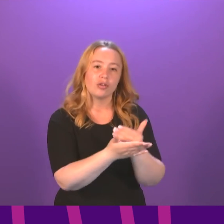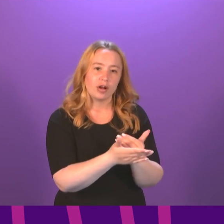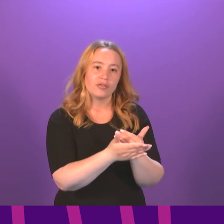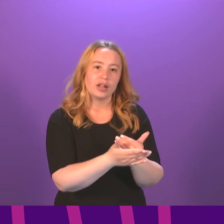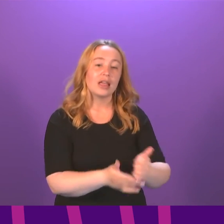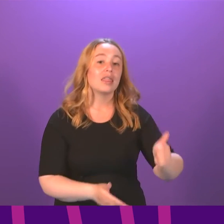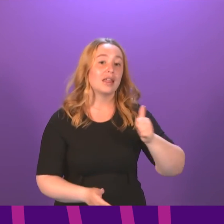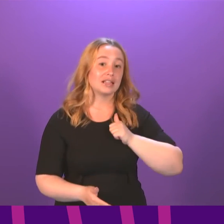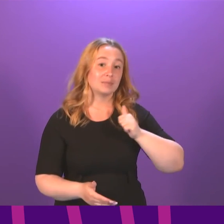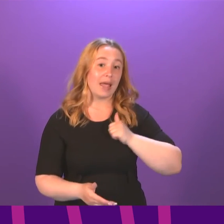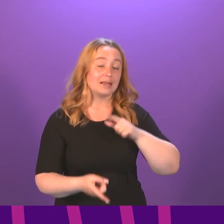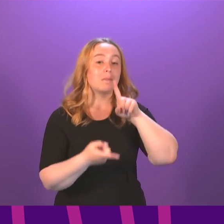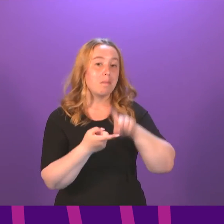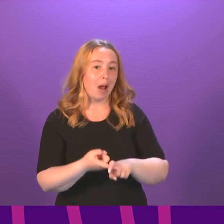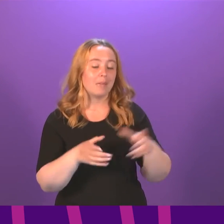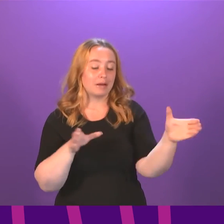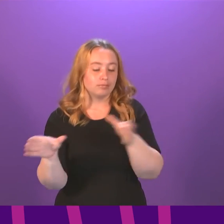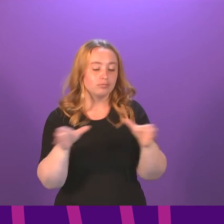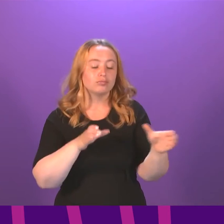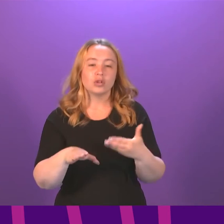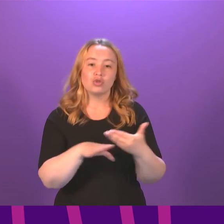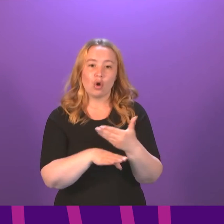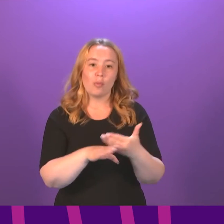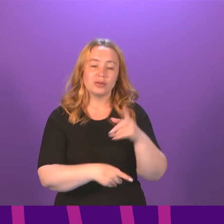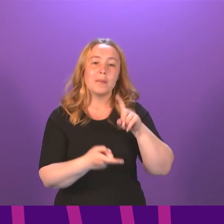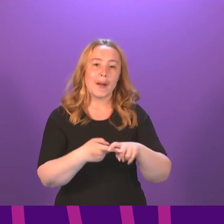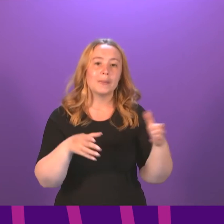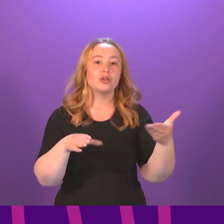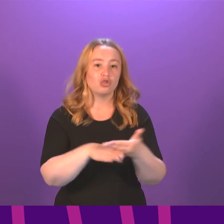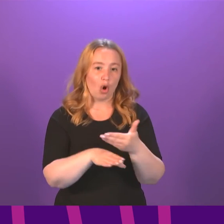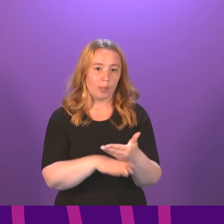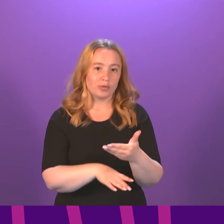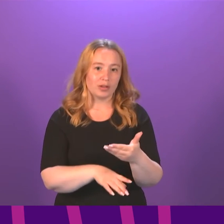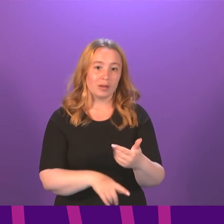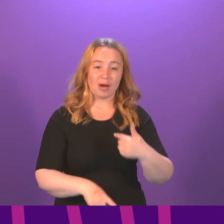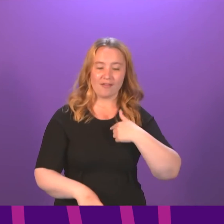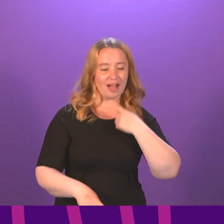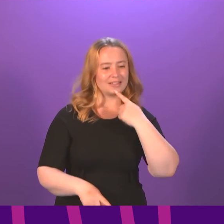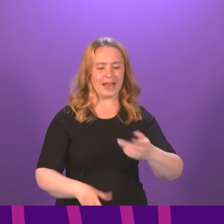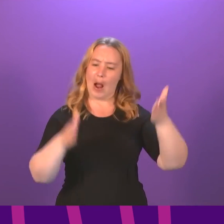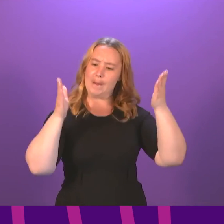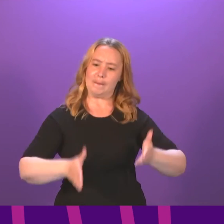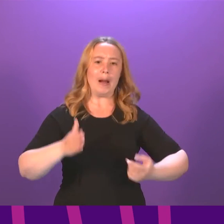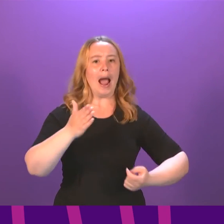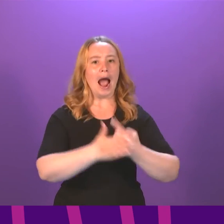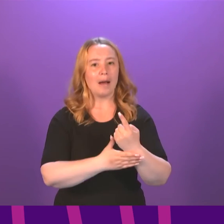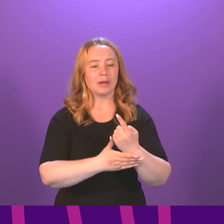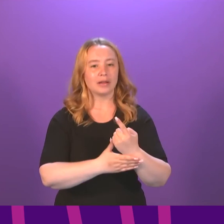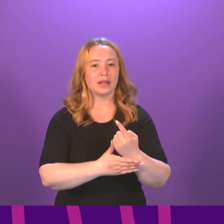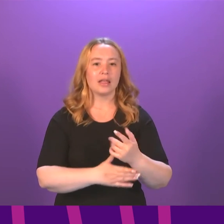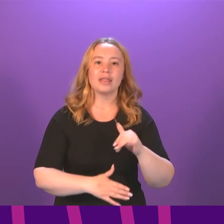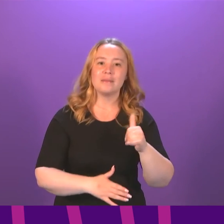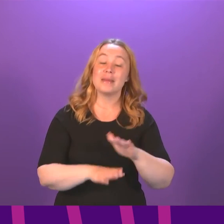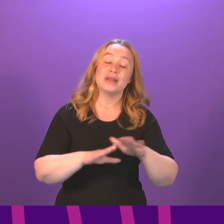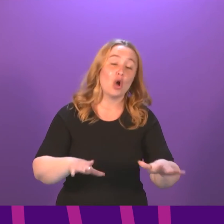that what we see are permanent posts and permanent jobs. But if I was to stand here right now and mandate that, then maybe not today, because it wouldn't